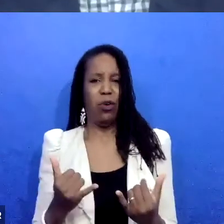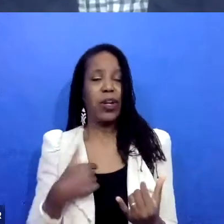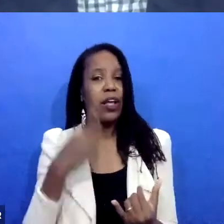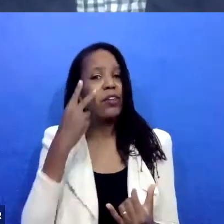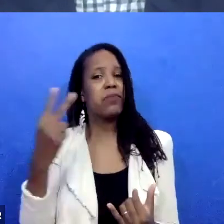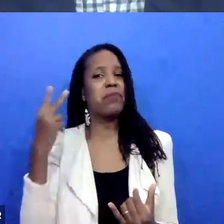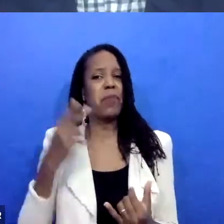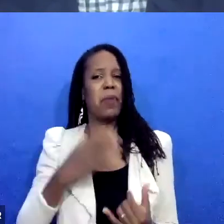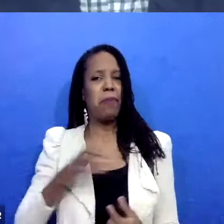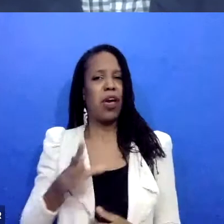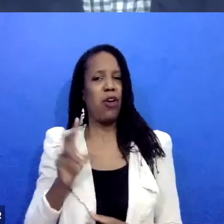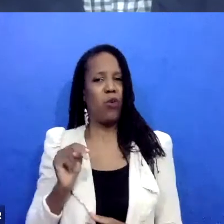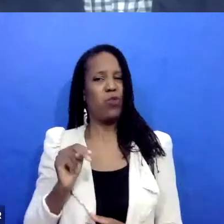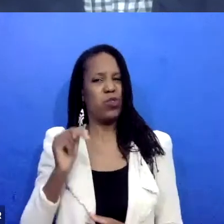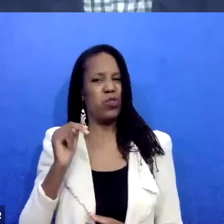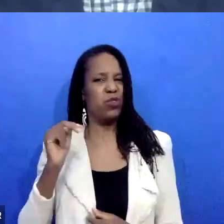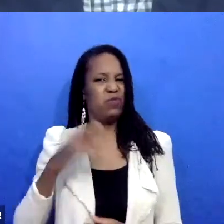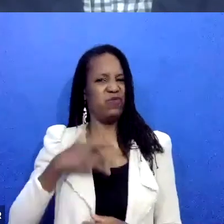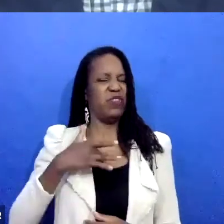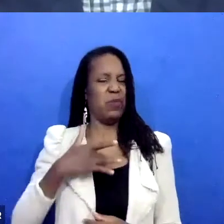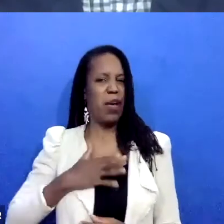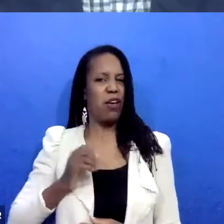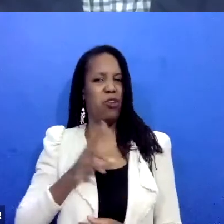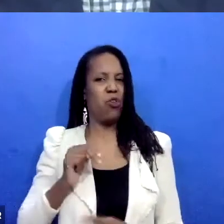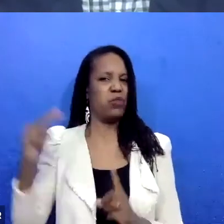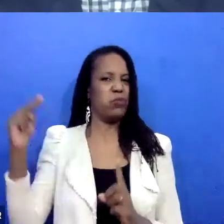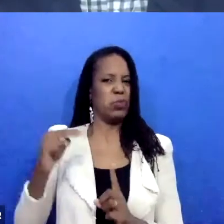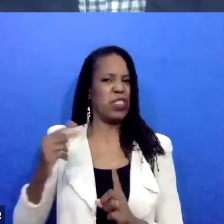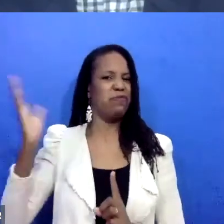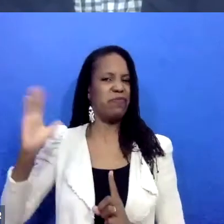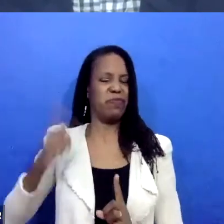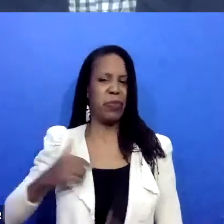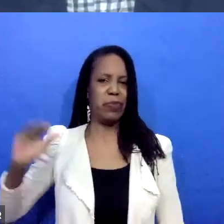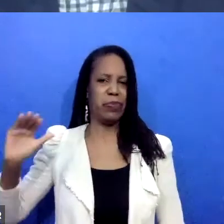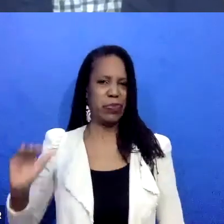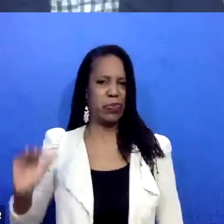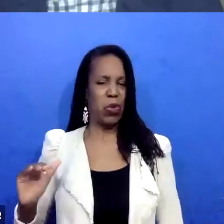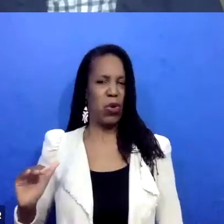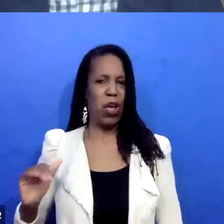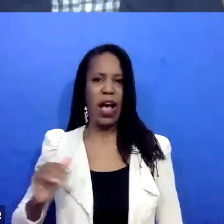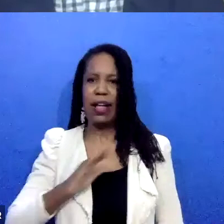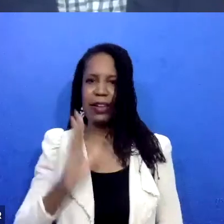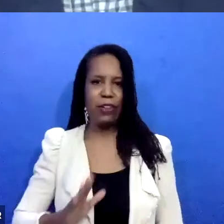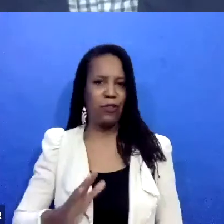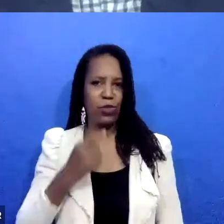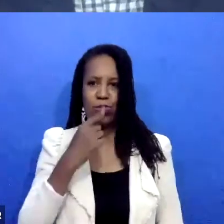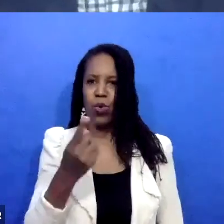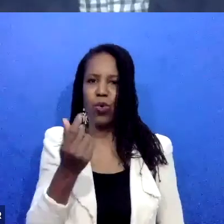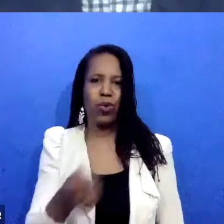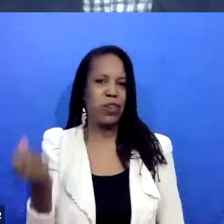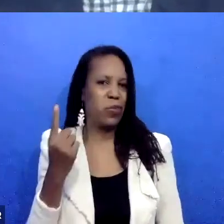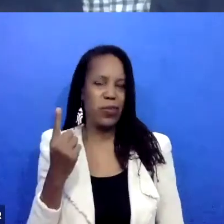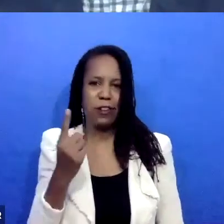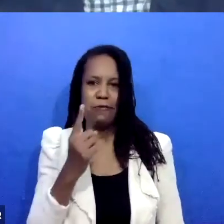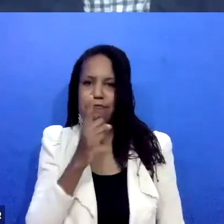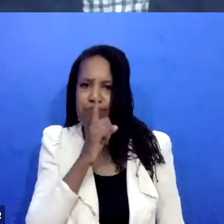contacted the system, I never told any adults what was happening, neither did my, neither did anyone really, to the degree to which